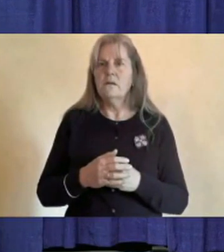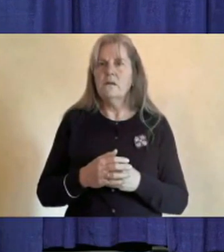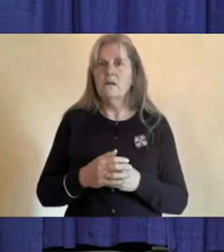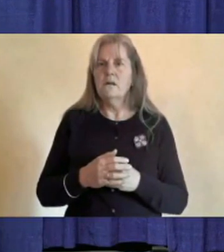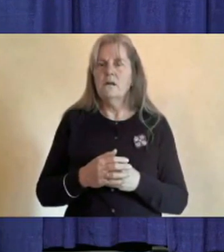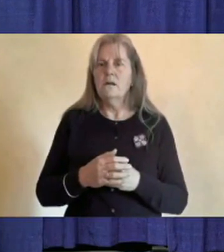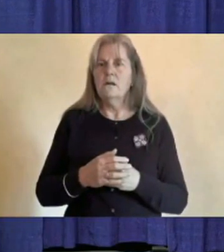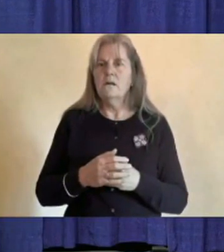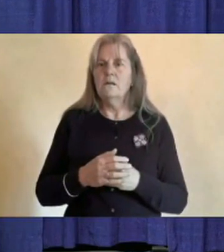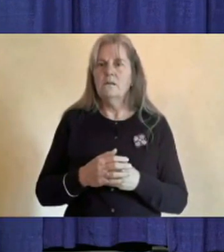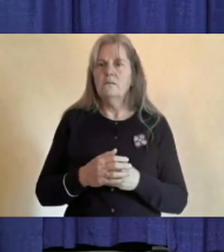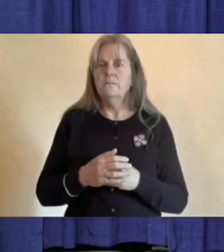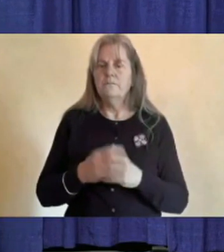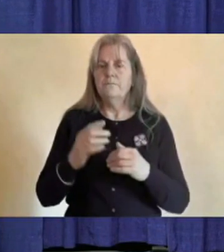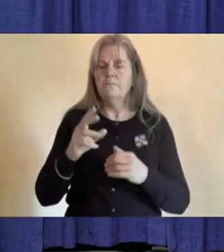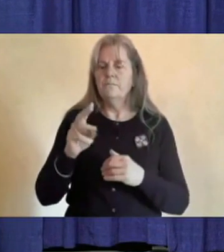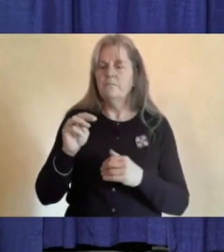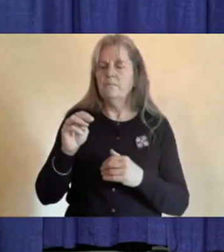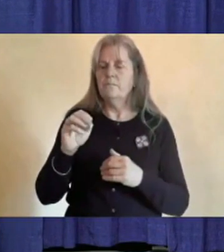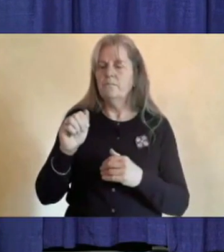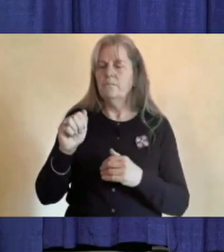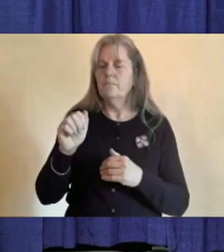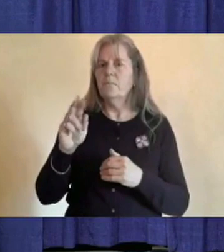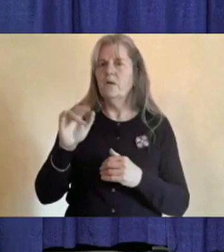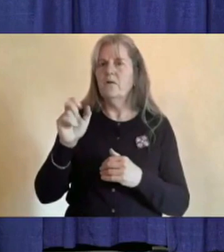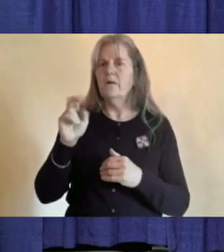We'll begin with Marin from Laura Boreal.